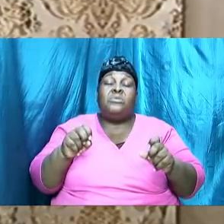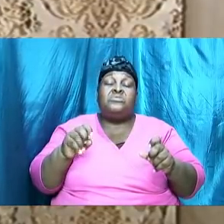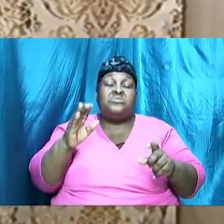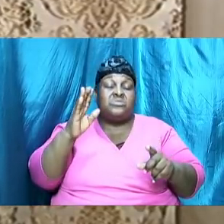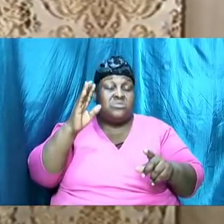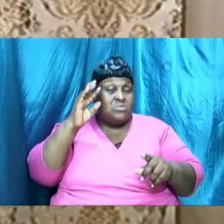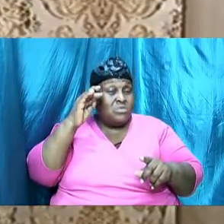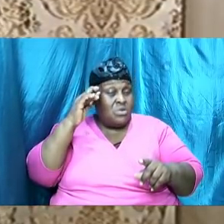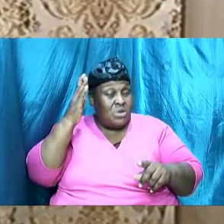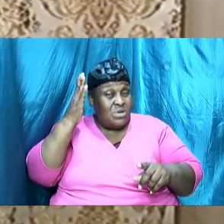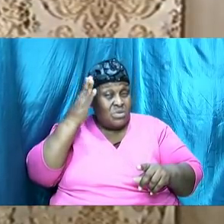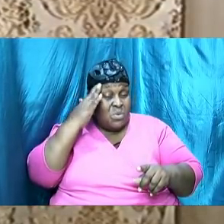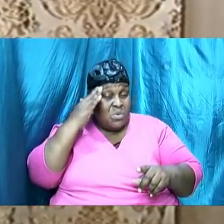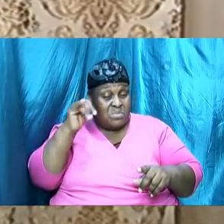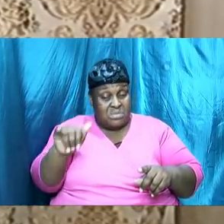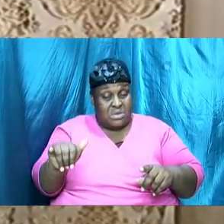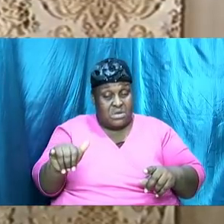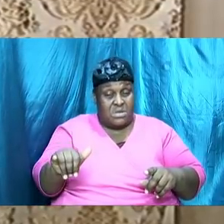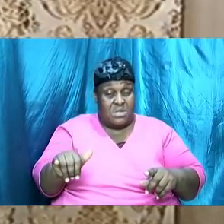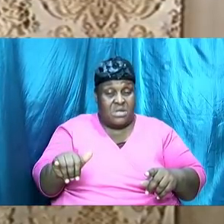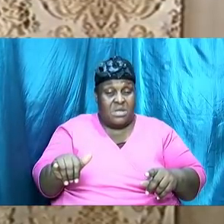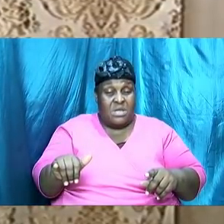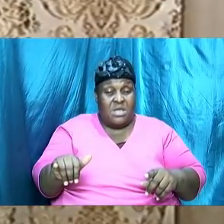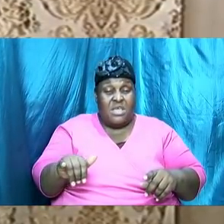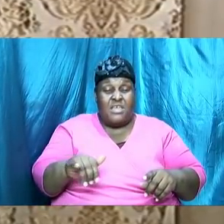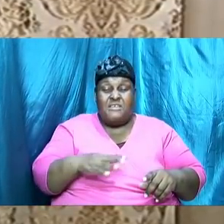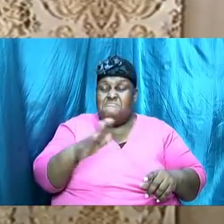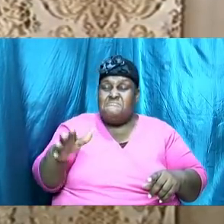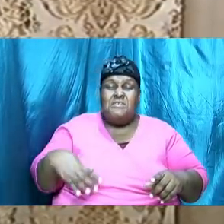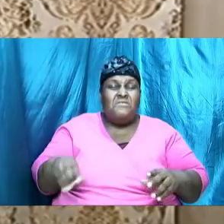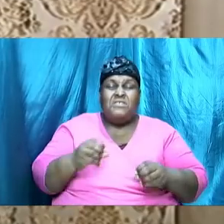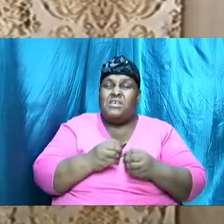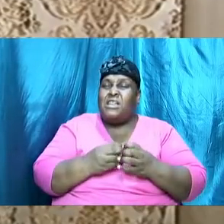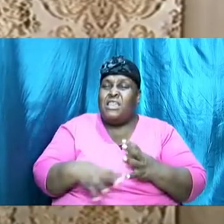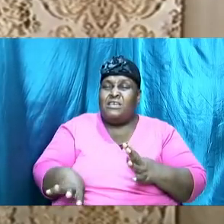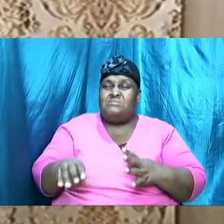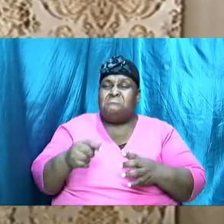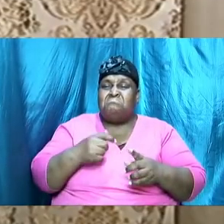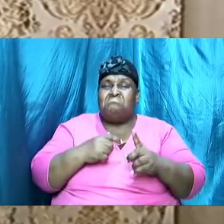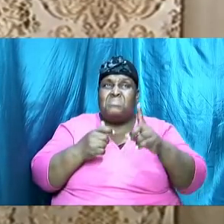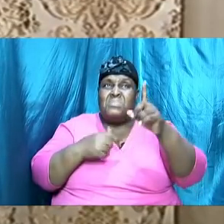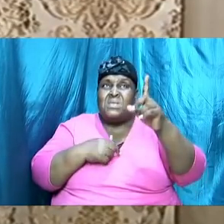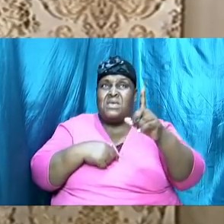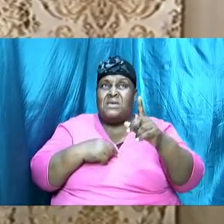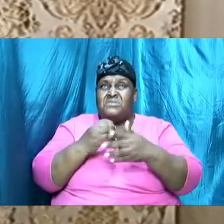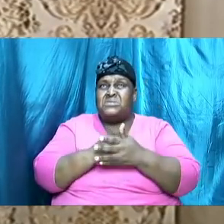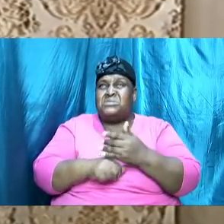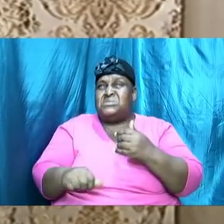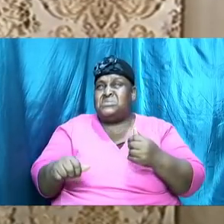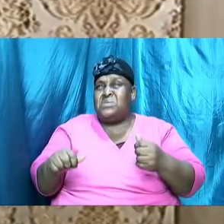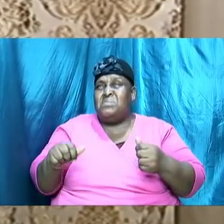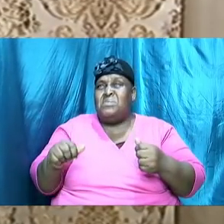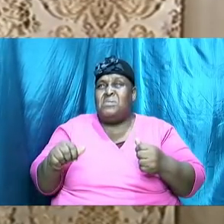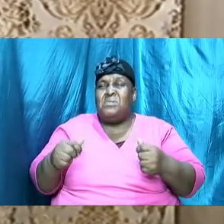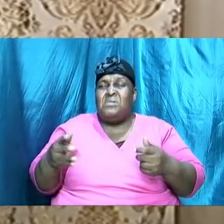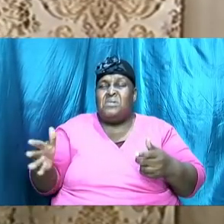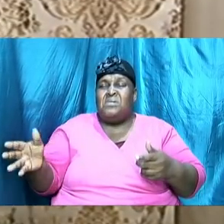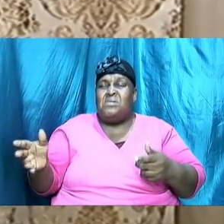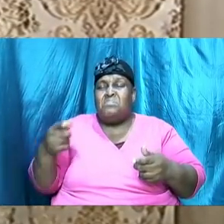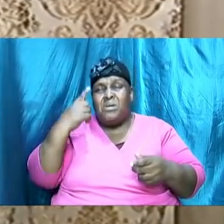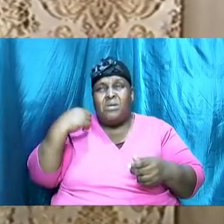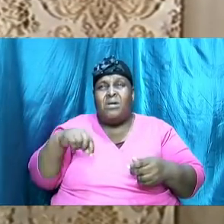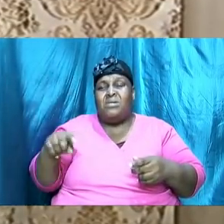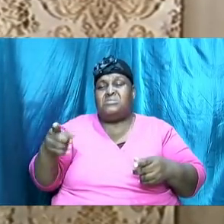that nevertheless I have somewhat against thee because thou hast left thy first